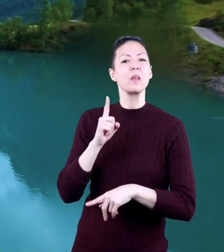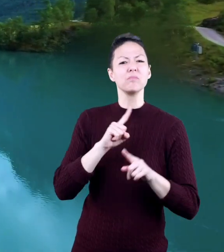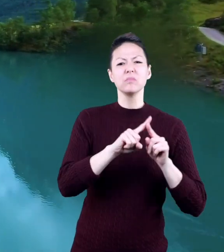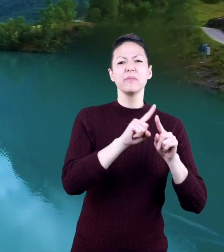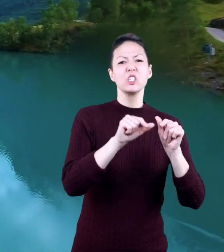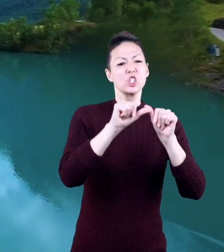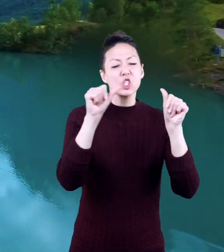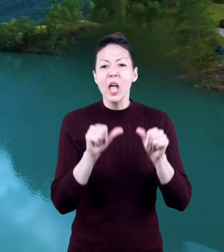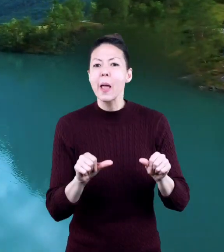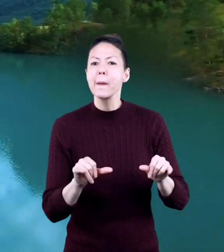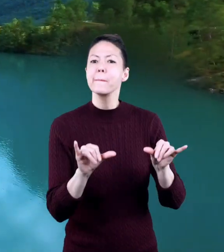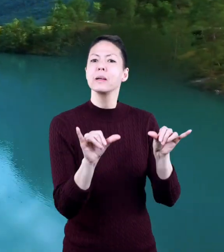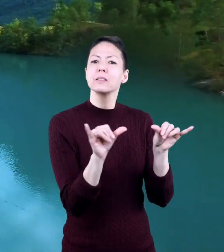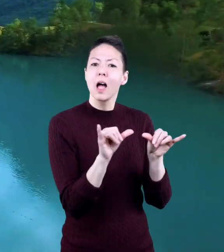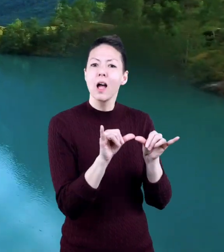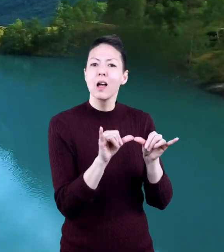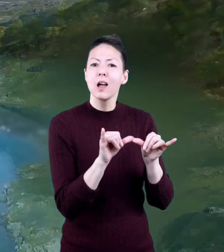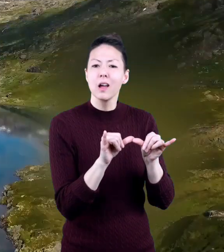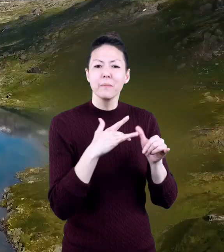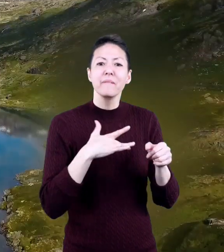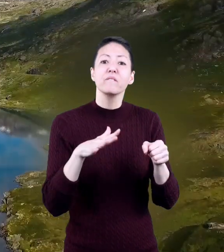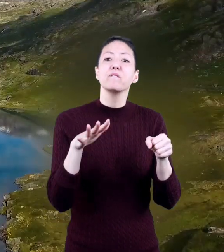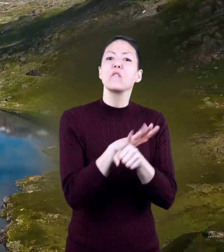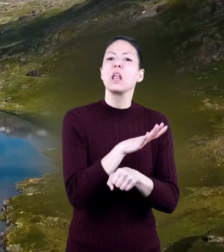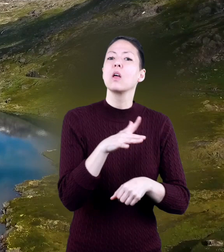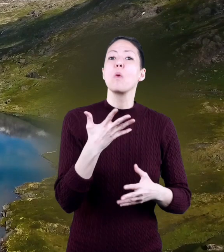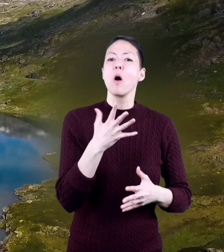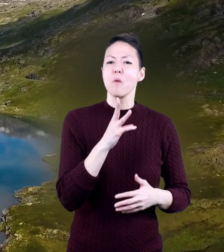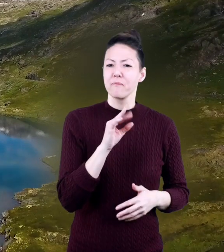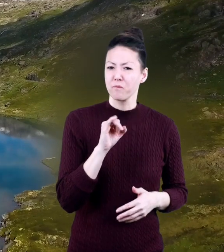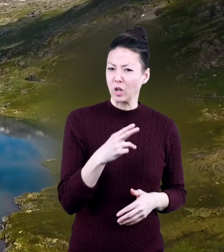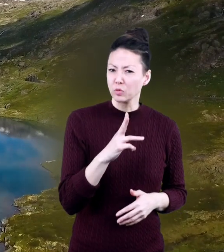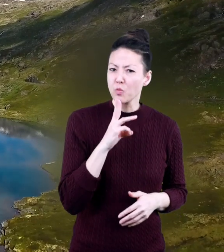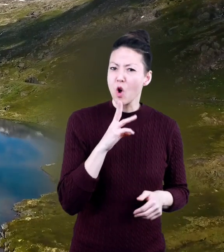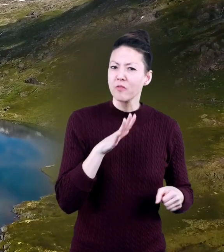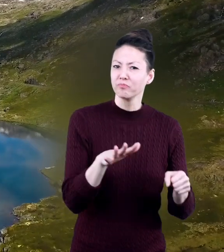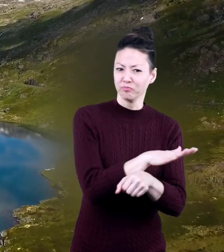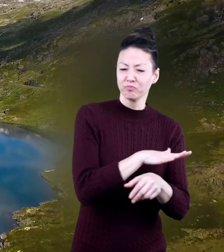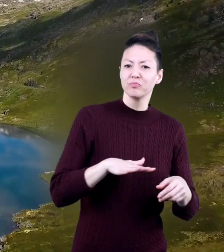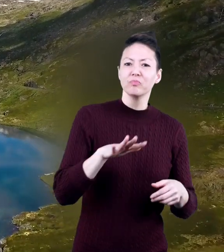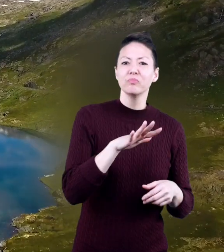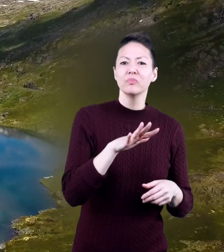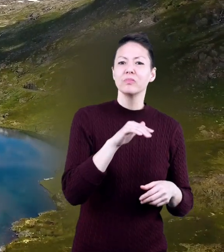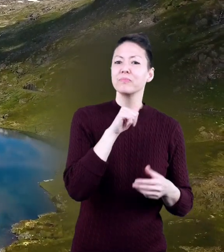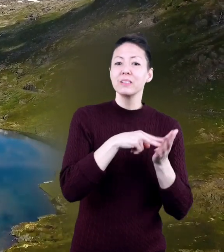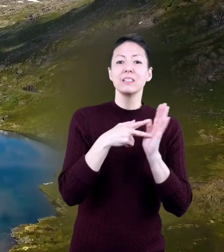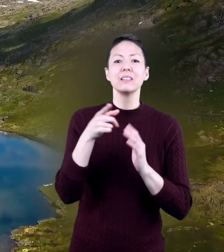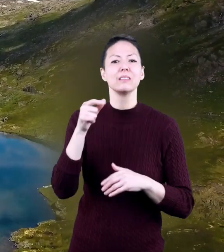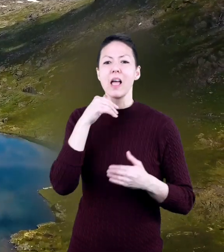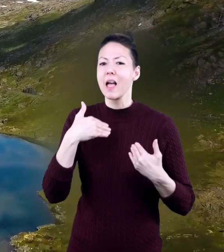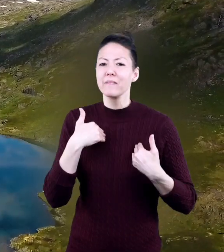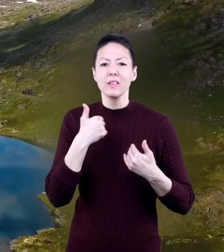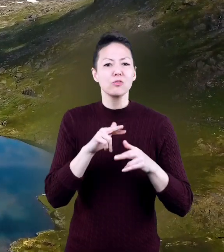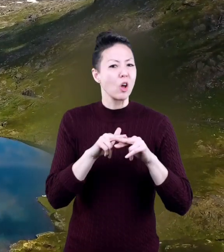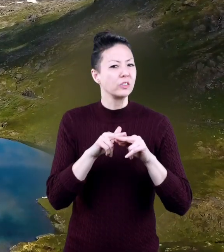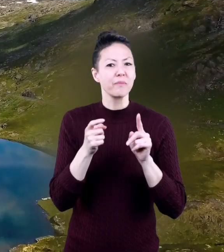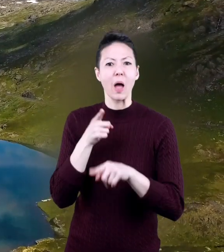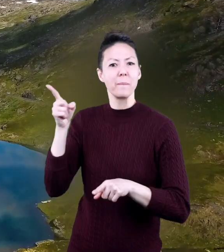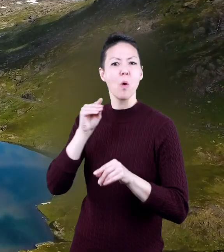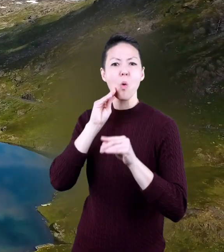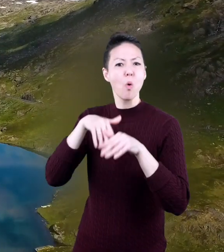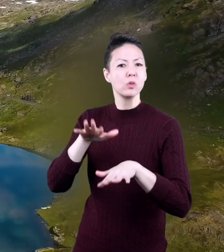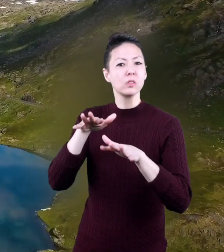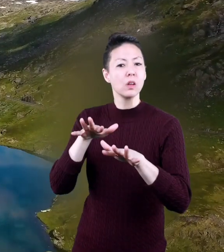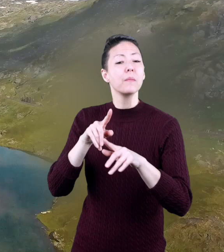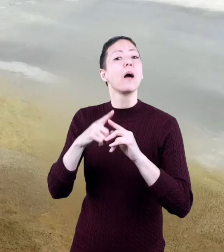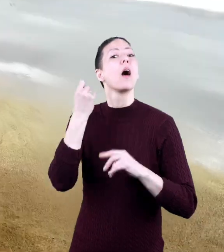all kinds of shapes and sizes. They tend to be filled with fresh water, meaning they don't have any salt from the